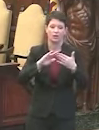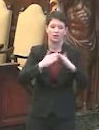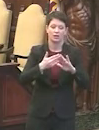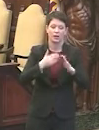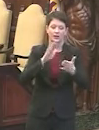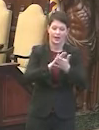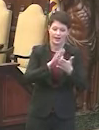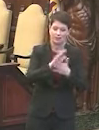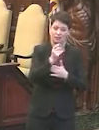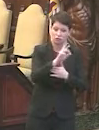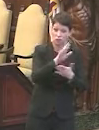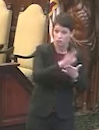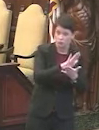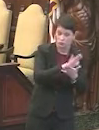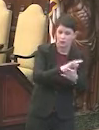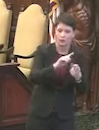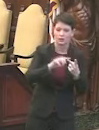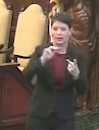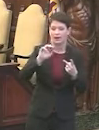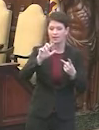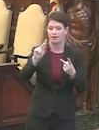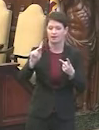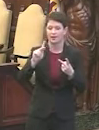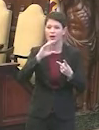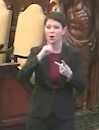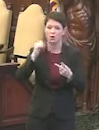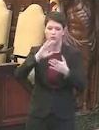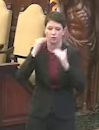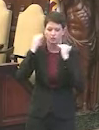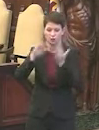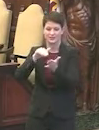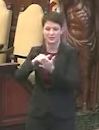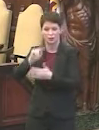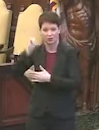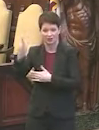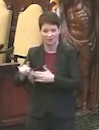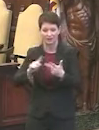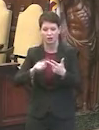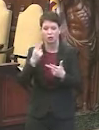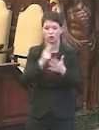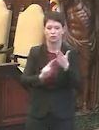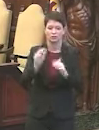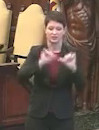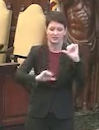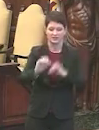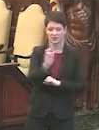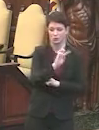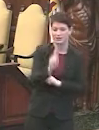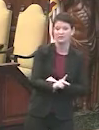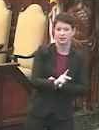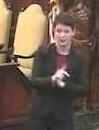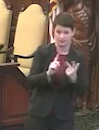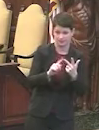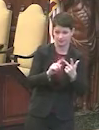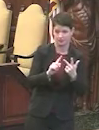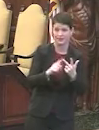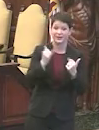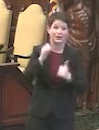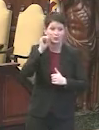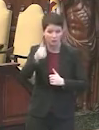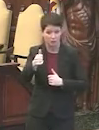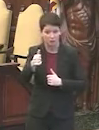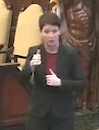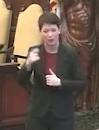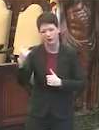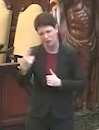Philadelphia Charter School, the MLK Older Adult Center in North Philly, and the University of Sciences in West Philly. Now, tomorrow